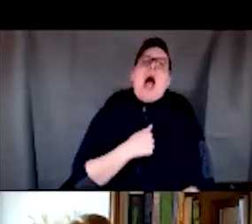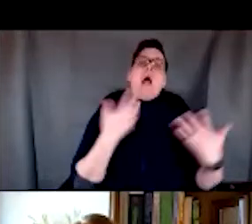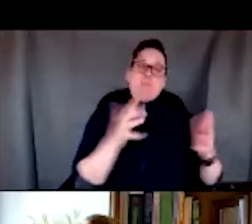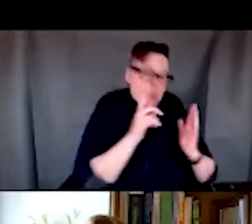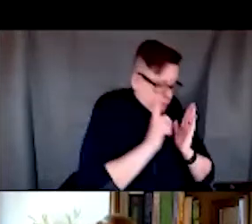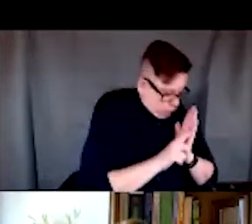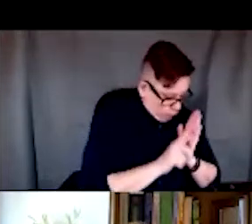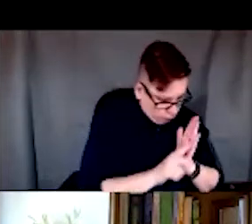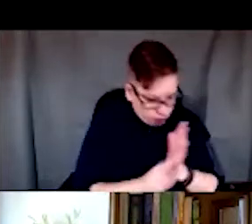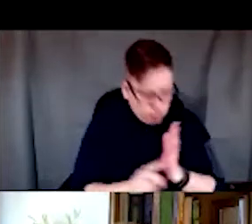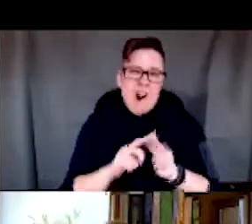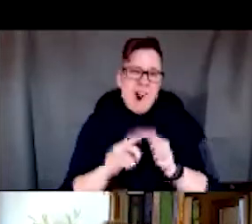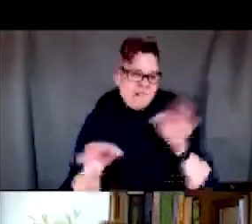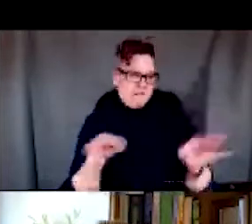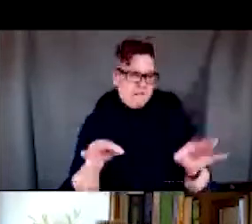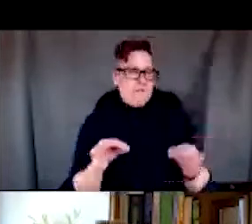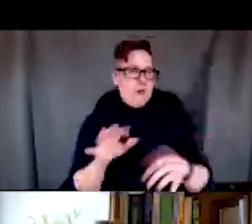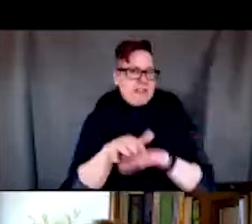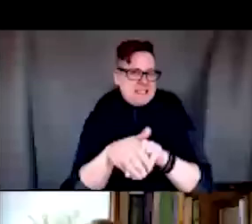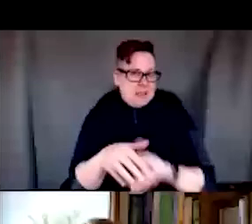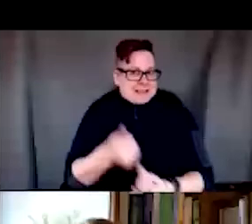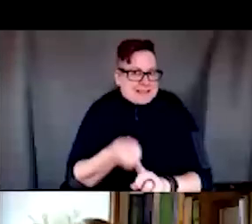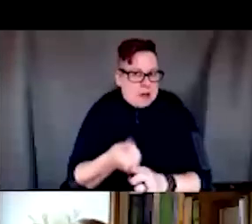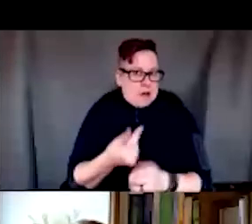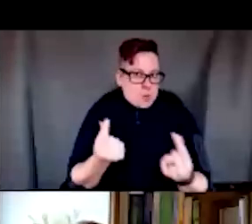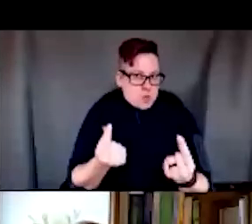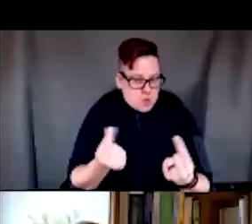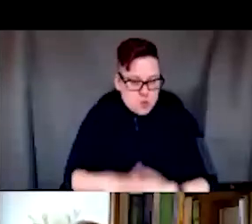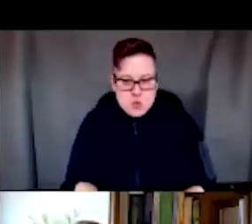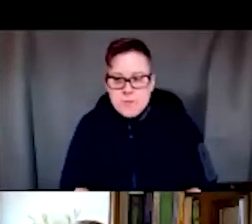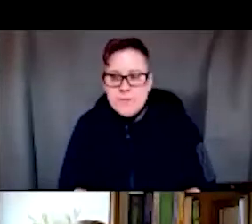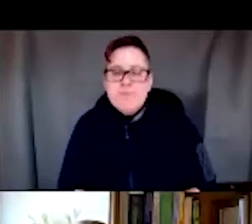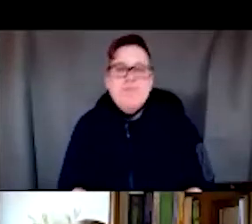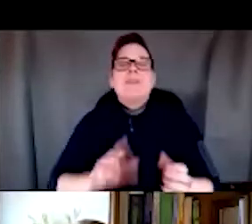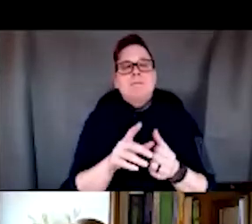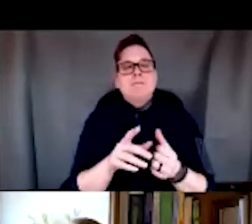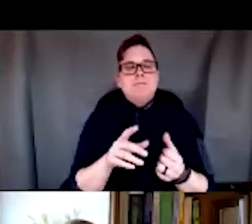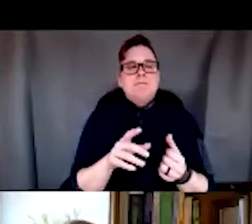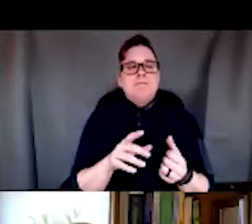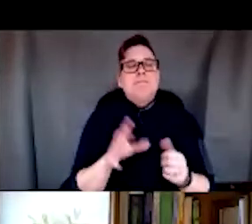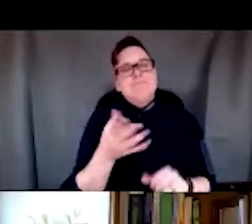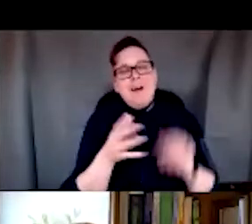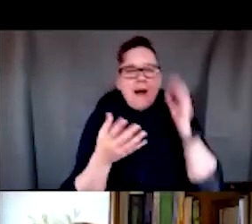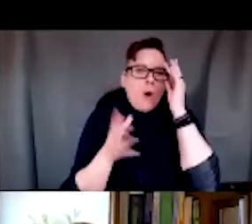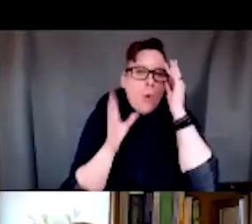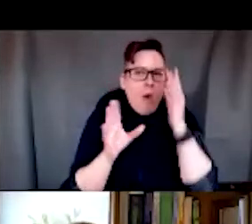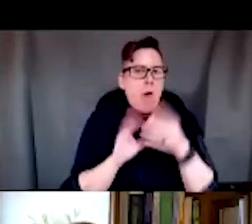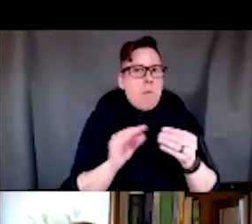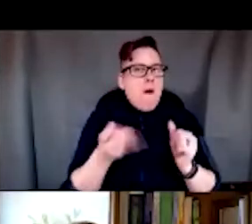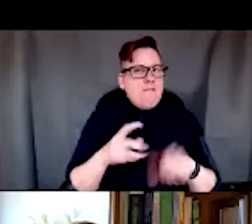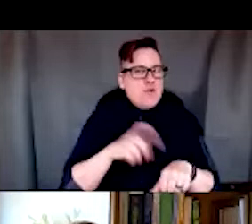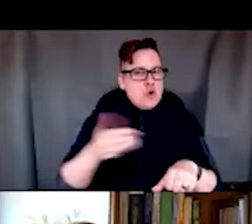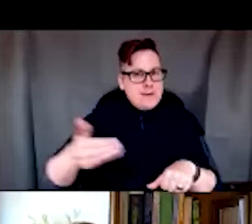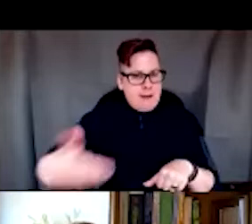and I'm going to tell you a little bit about the simulation that we do. With first, and I'll reference this a few times throughout this